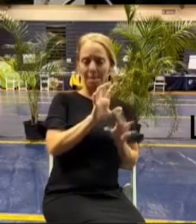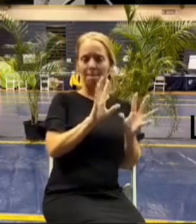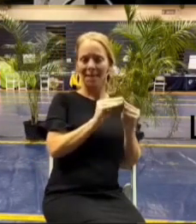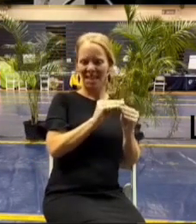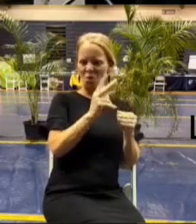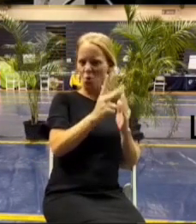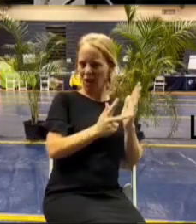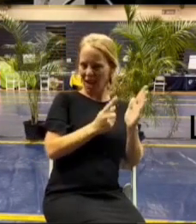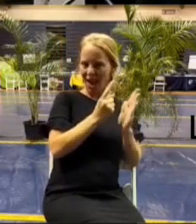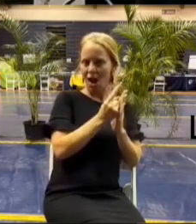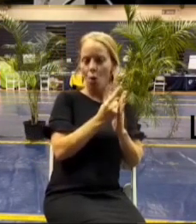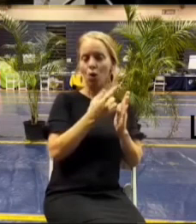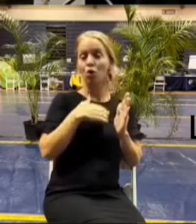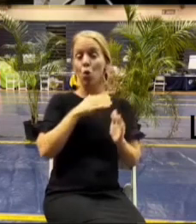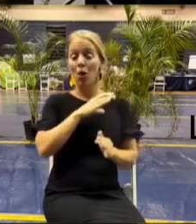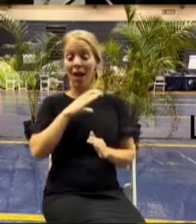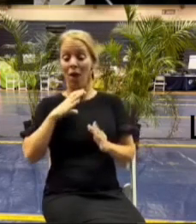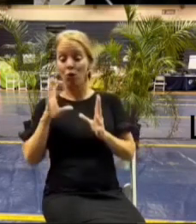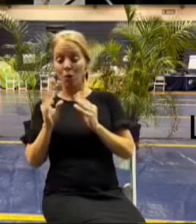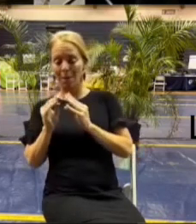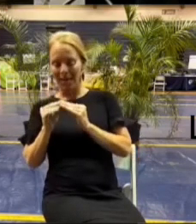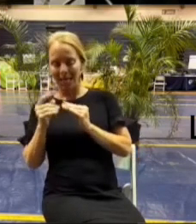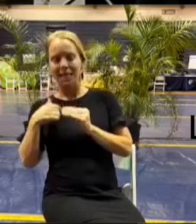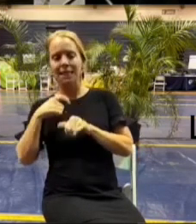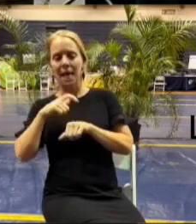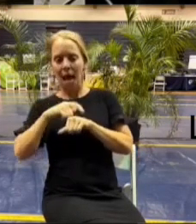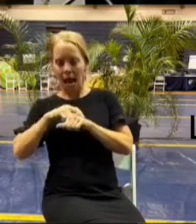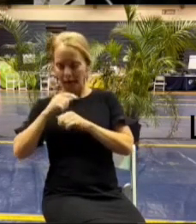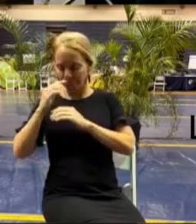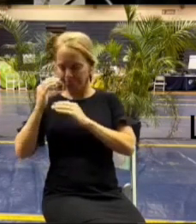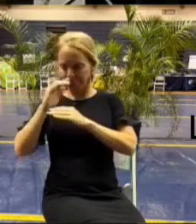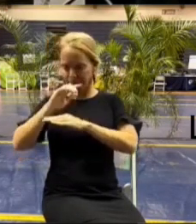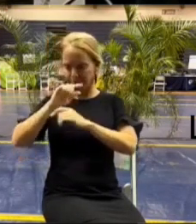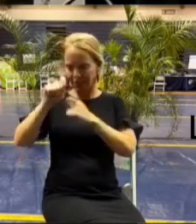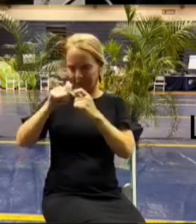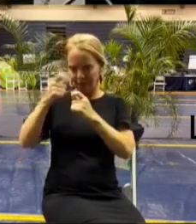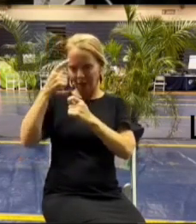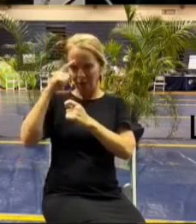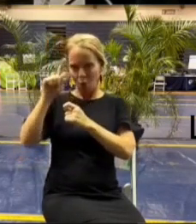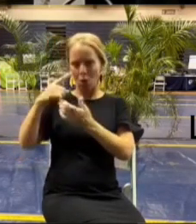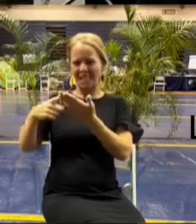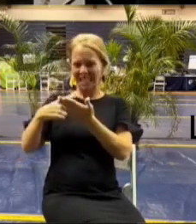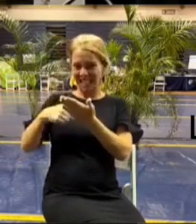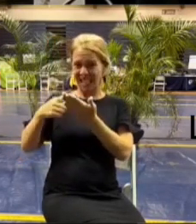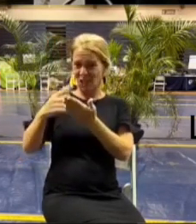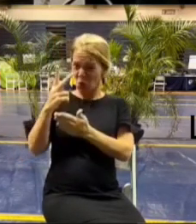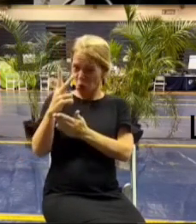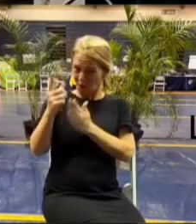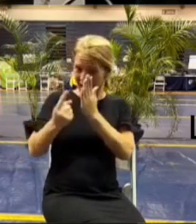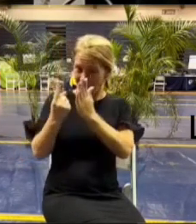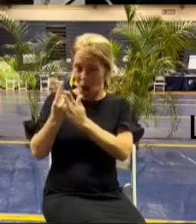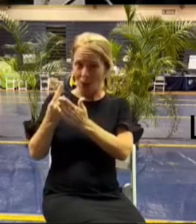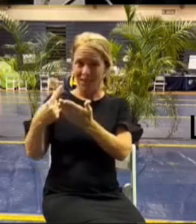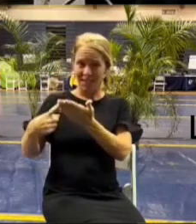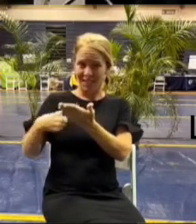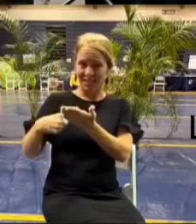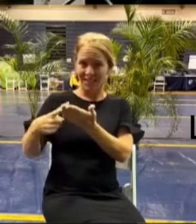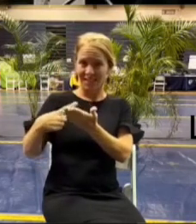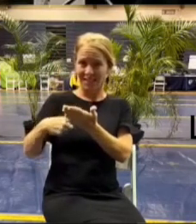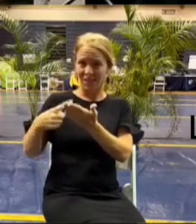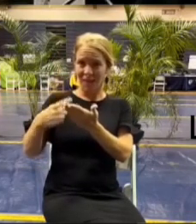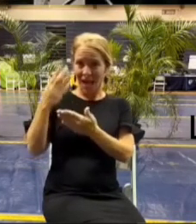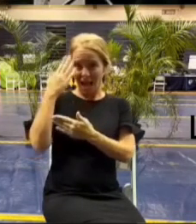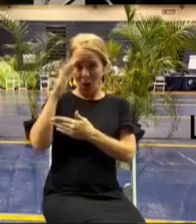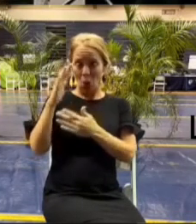took time out of the council meeting to discuss this already during the council meeting for three hours so i don't know what another